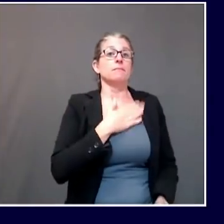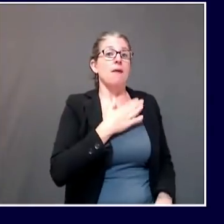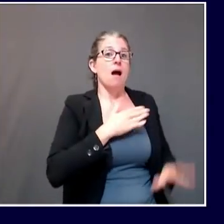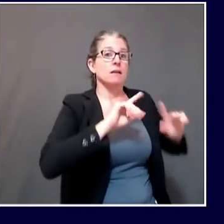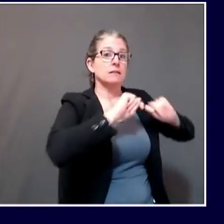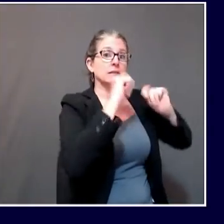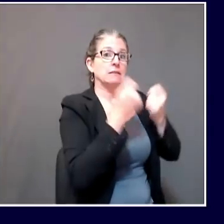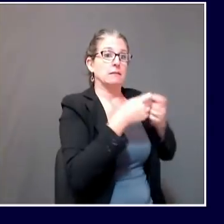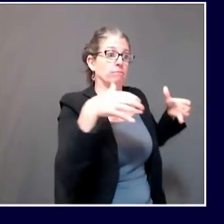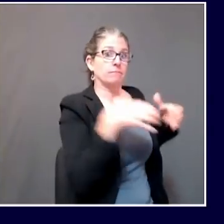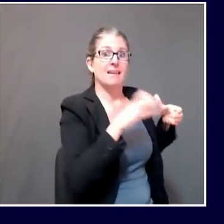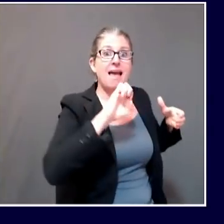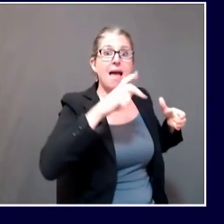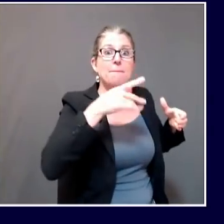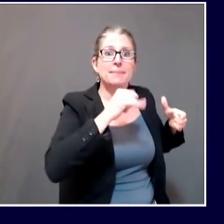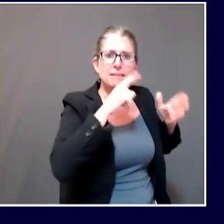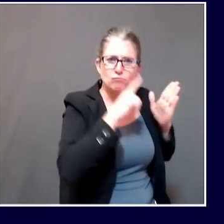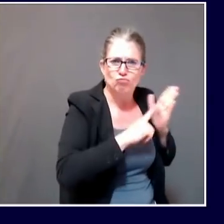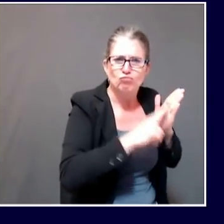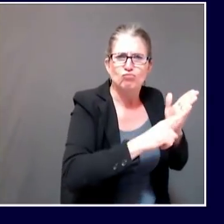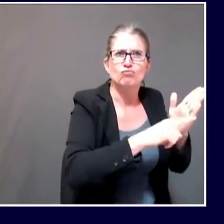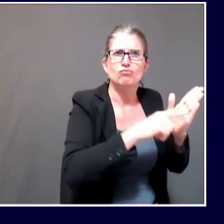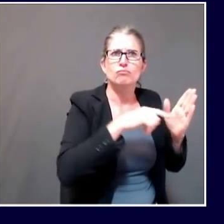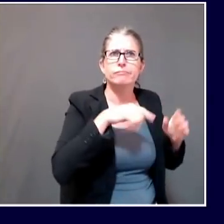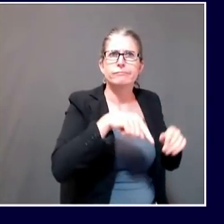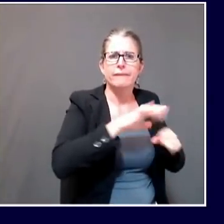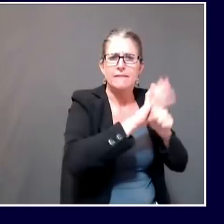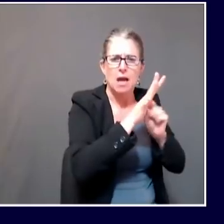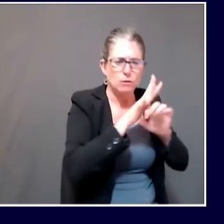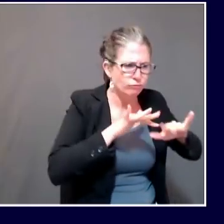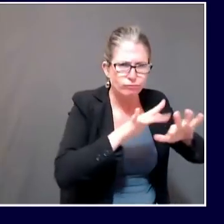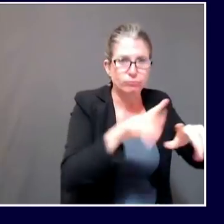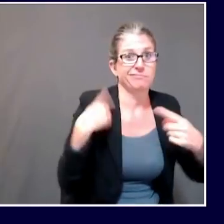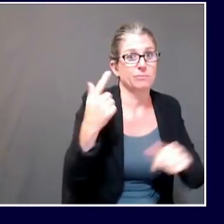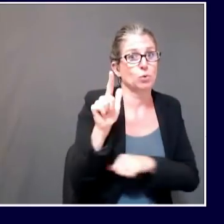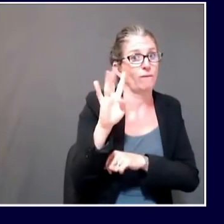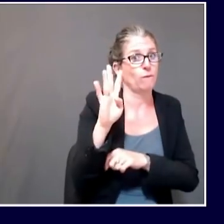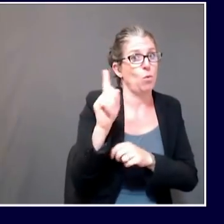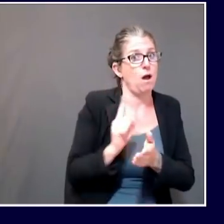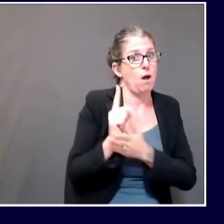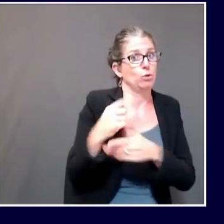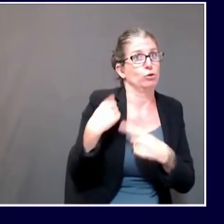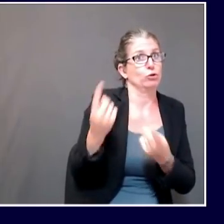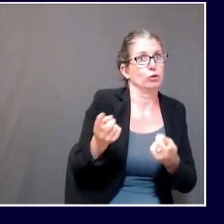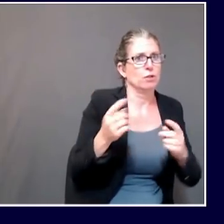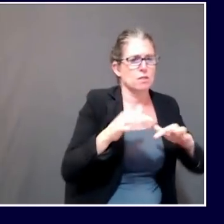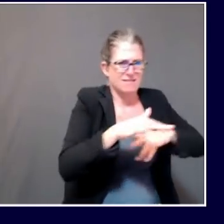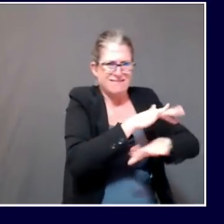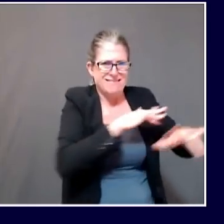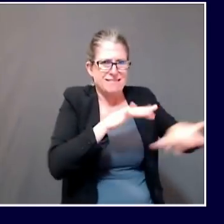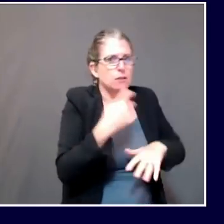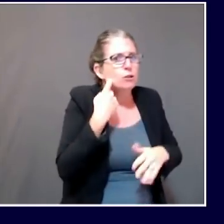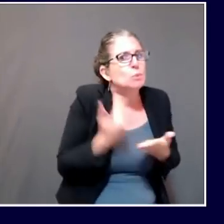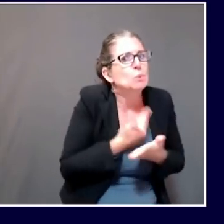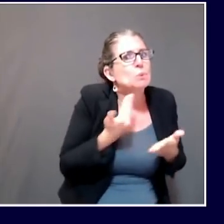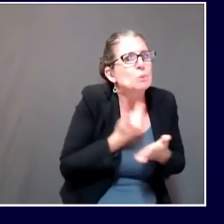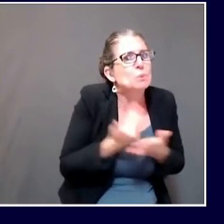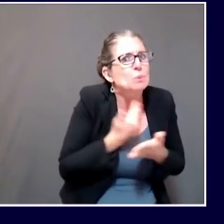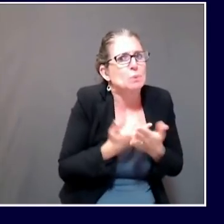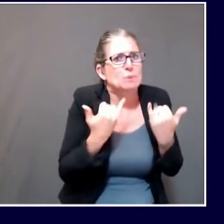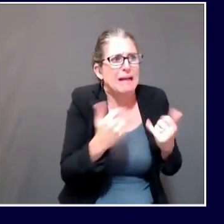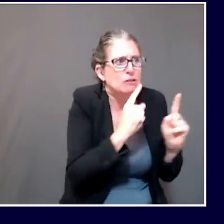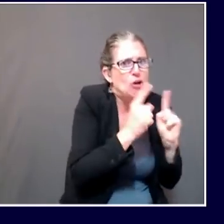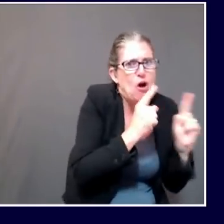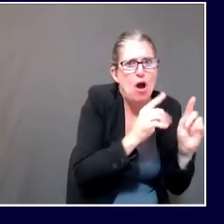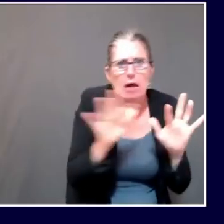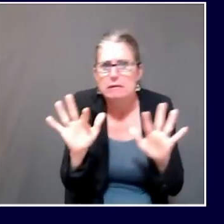in the past day, and so they are just now getting underway. As we learn more about both of those situations, we will make